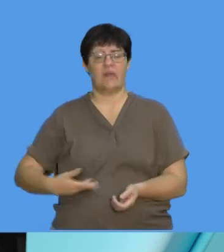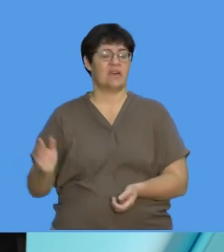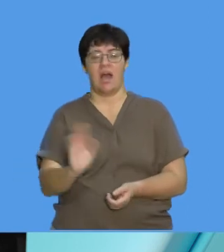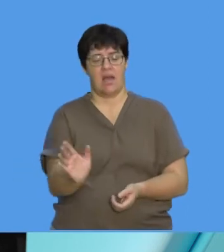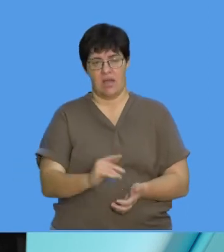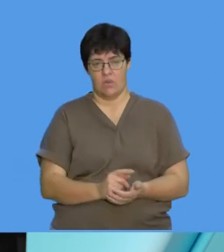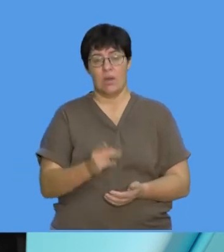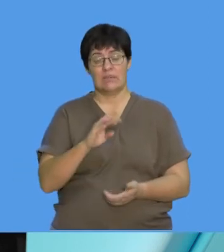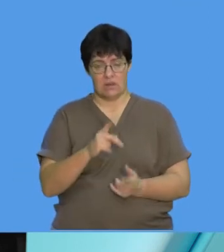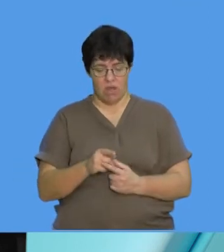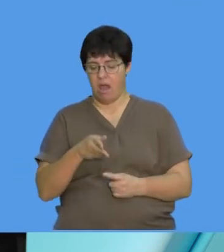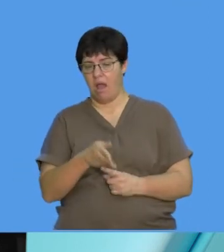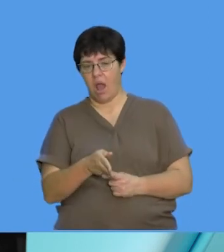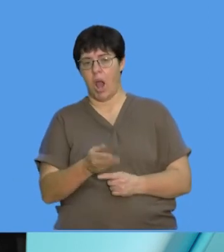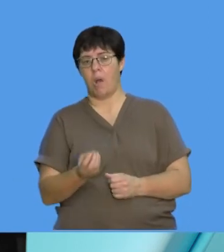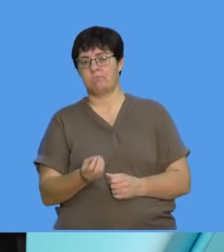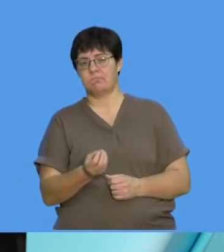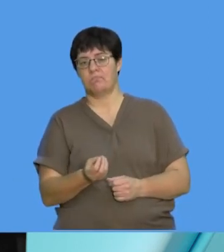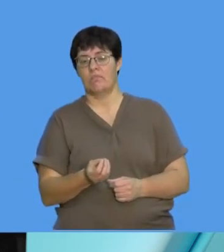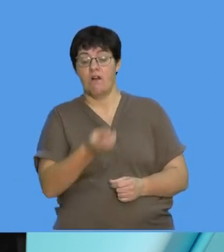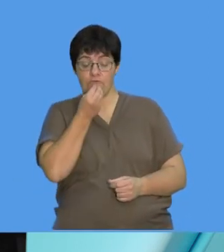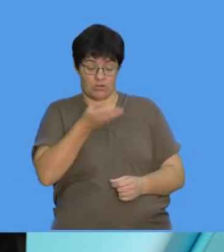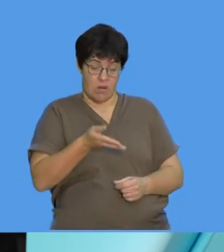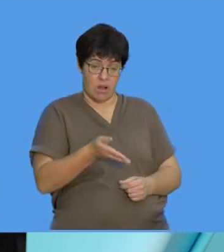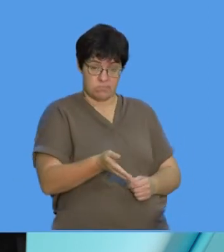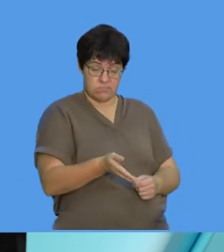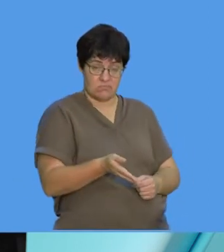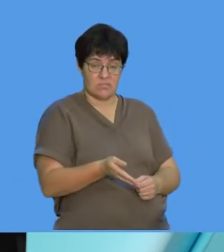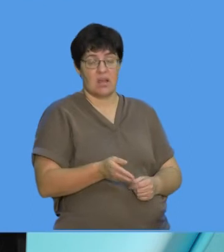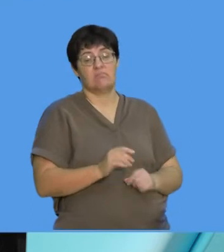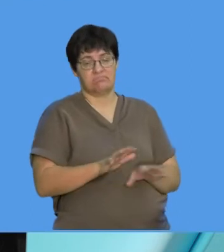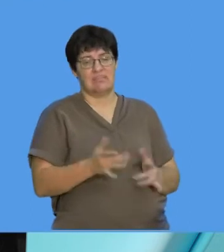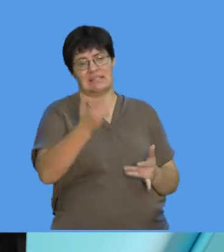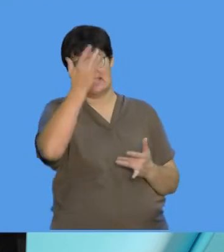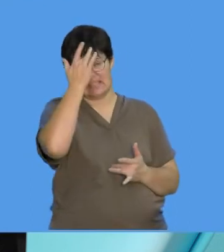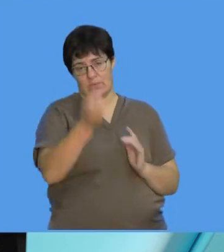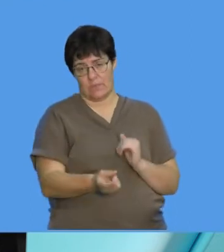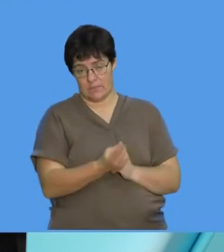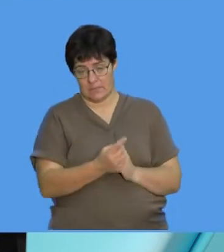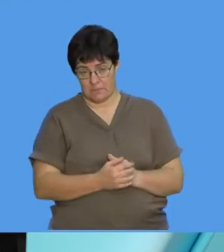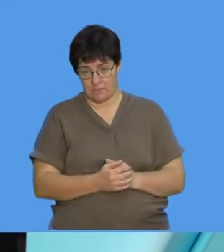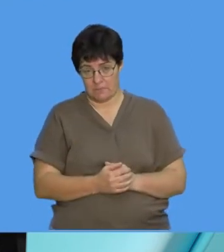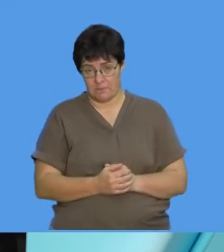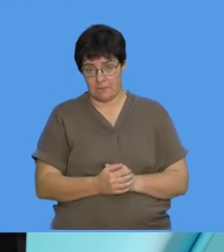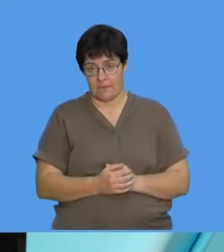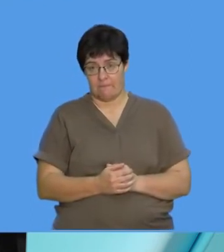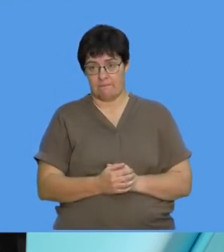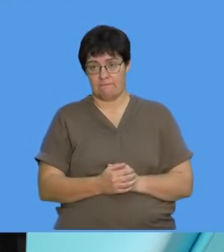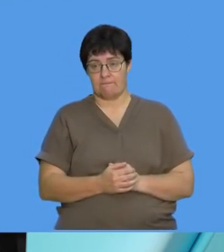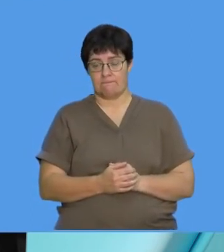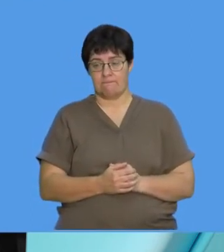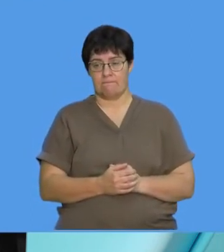food, because bacteria can also very often get into that food, and then it's going to make you sick as well.